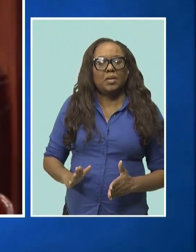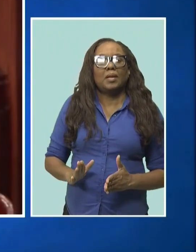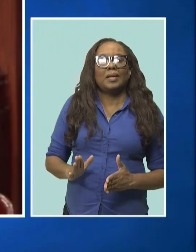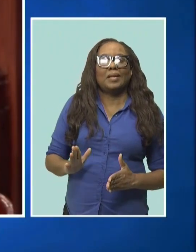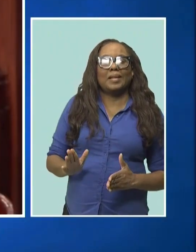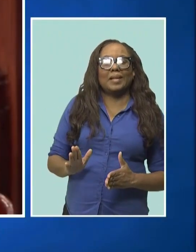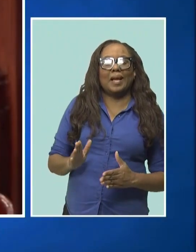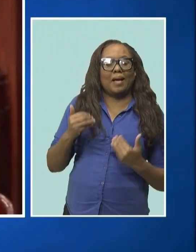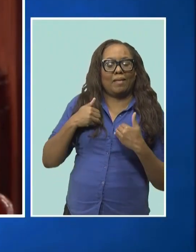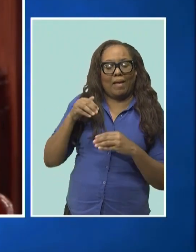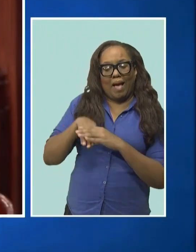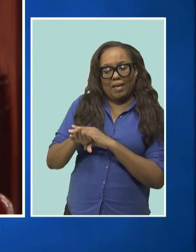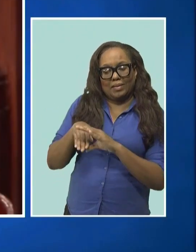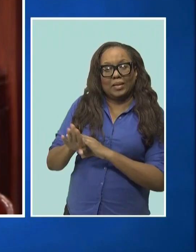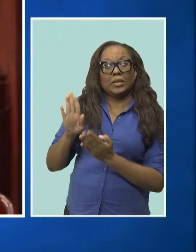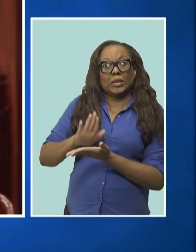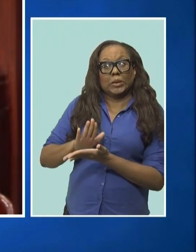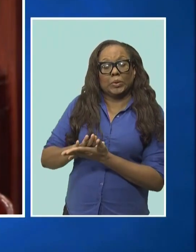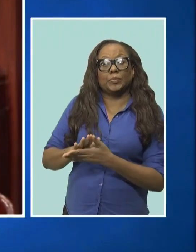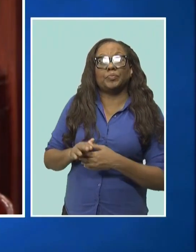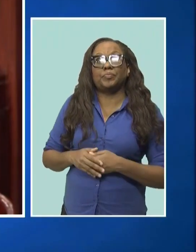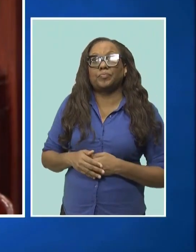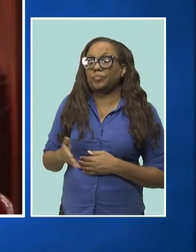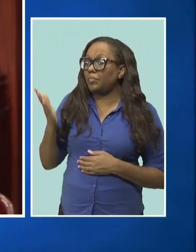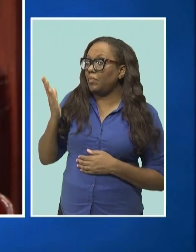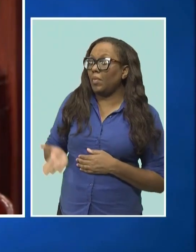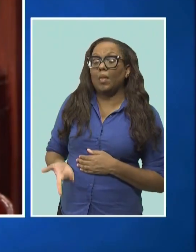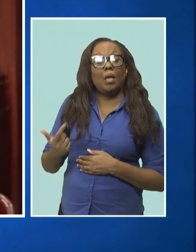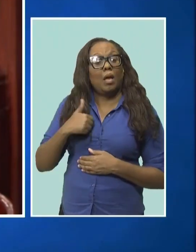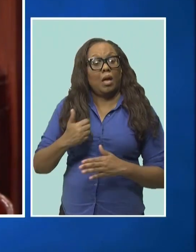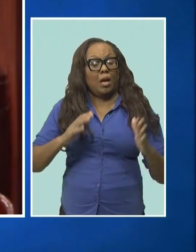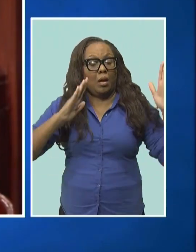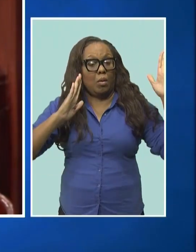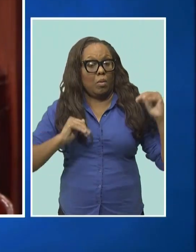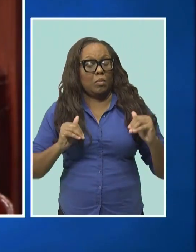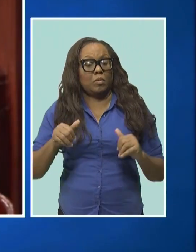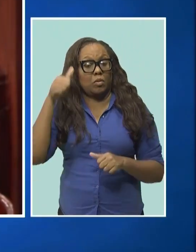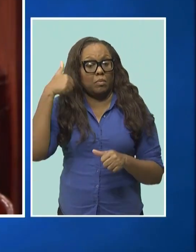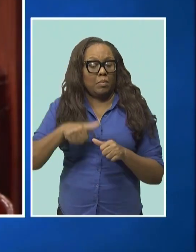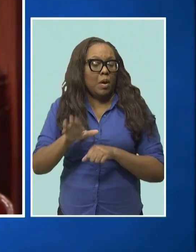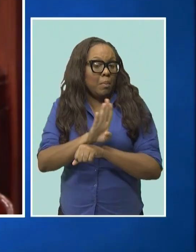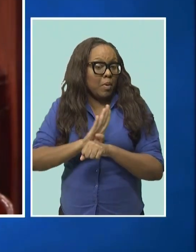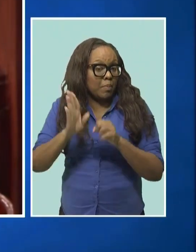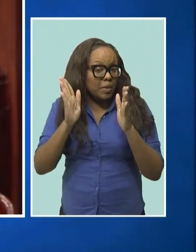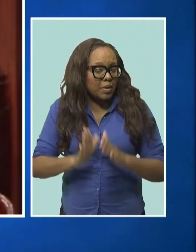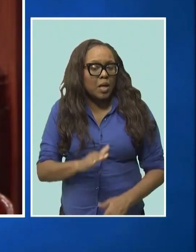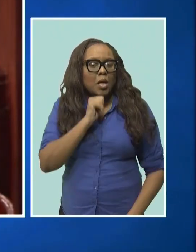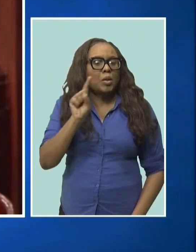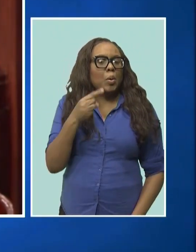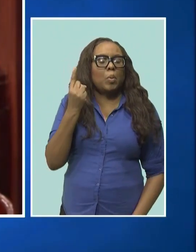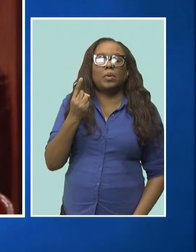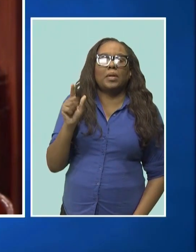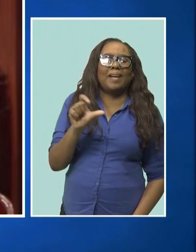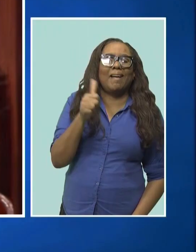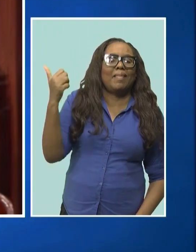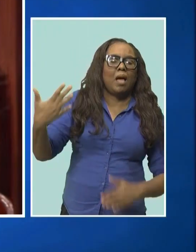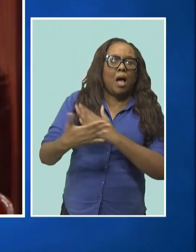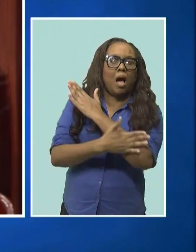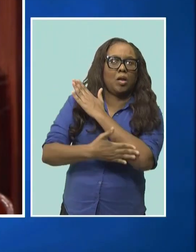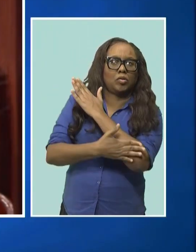the needs of Barbados are being borne in mind with the advent of this dental school.